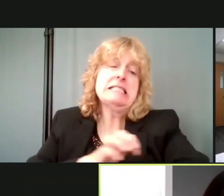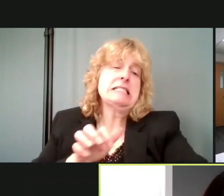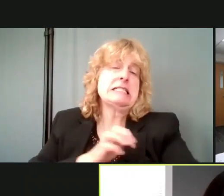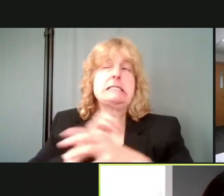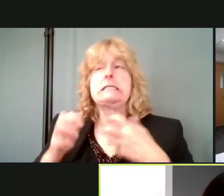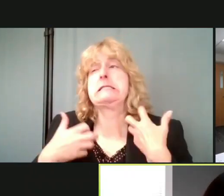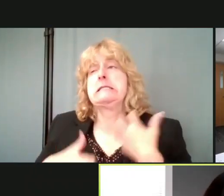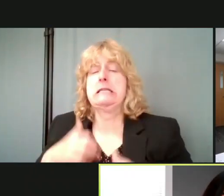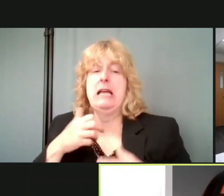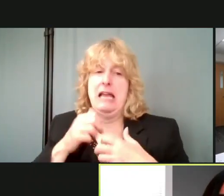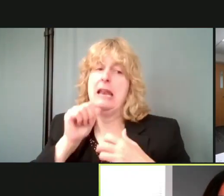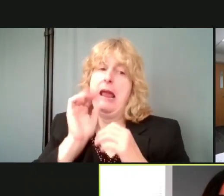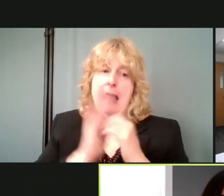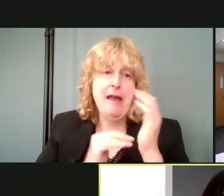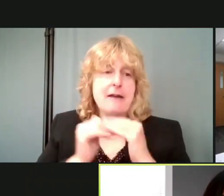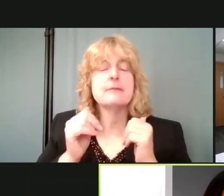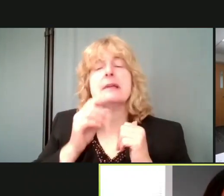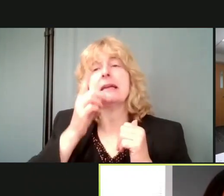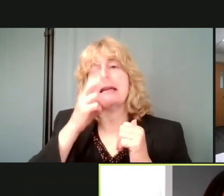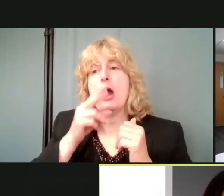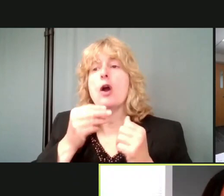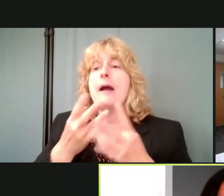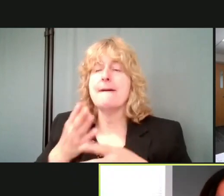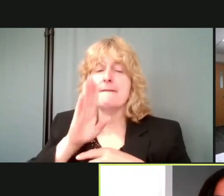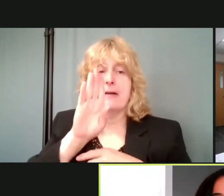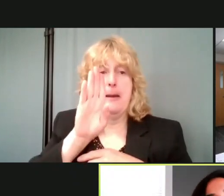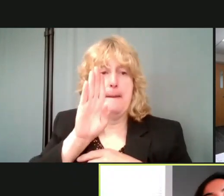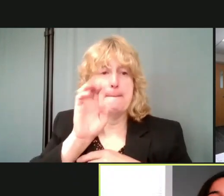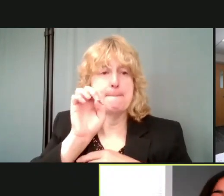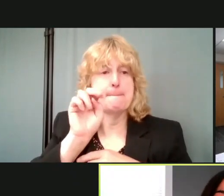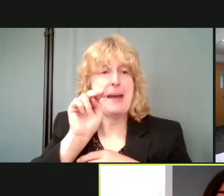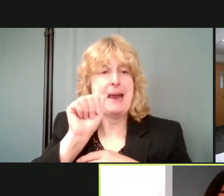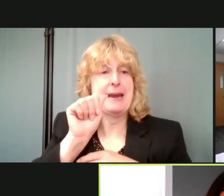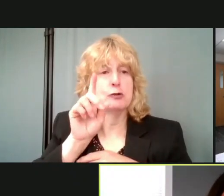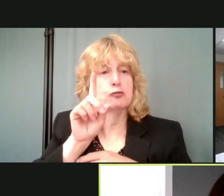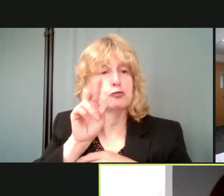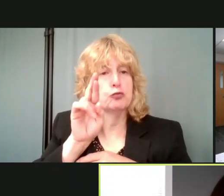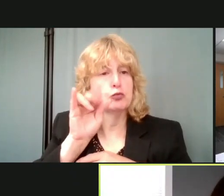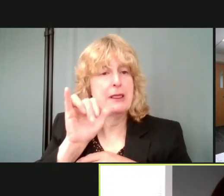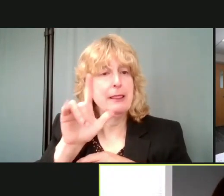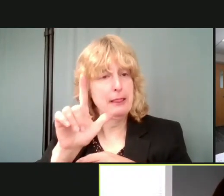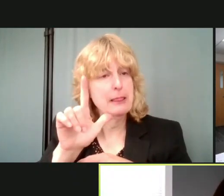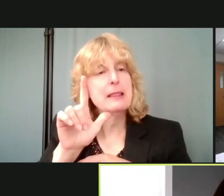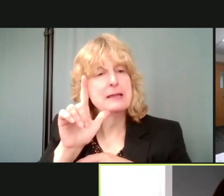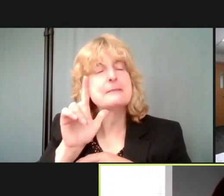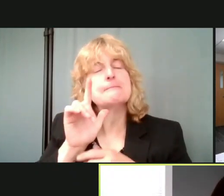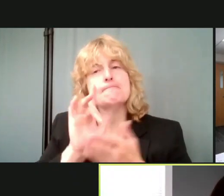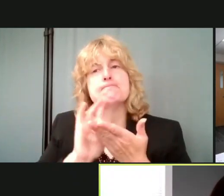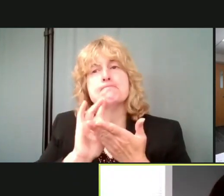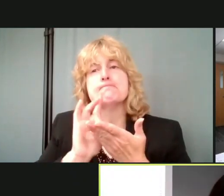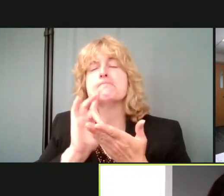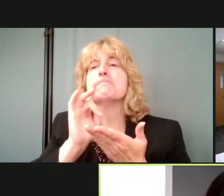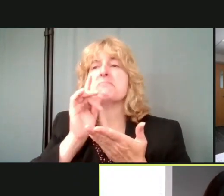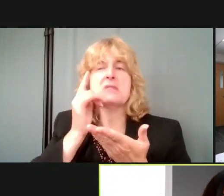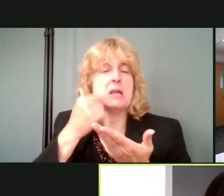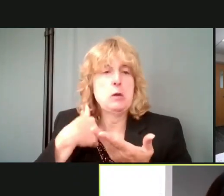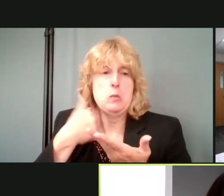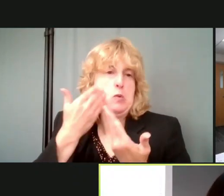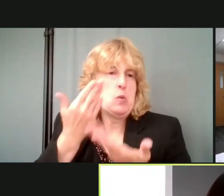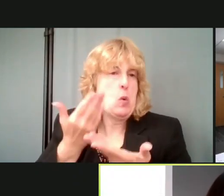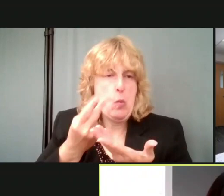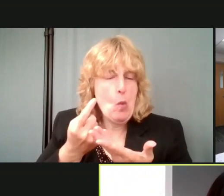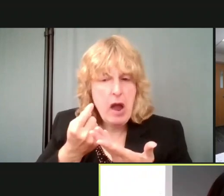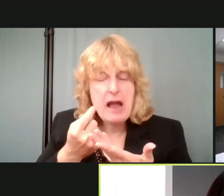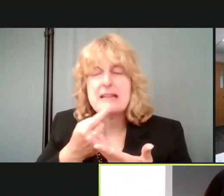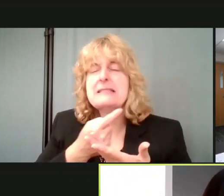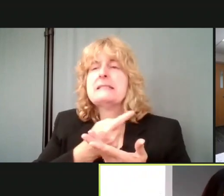of Benadryl, you know, because we didn't know what was triggering it. He asked us to go see an allergy specialist, in which we did. And